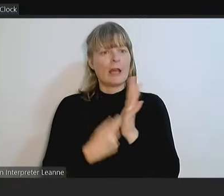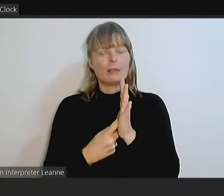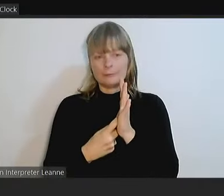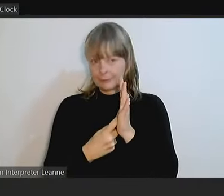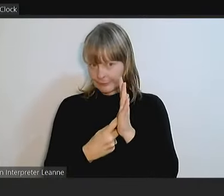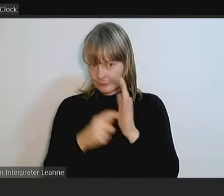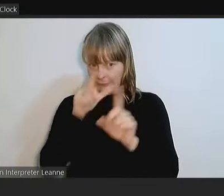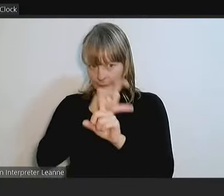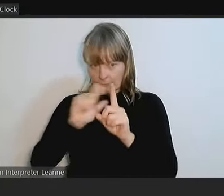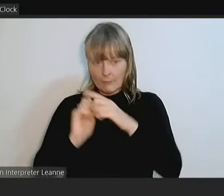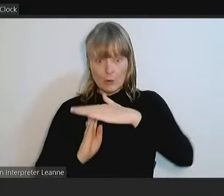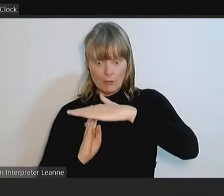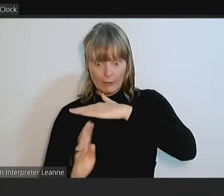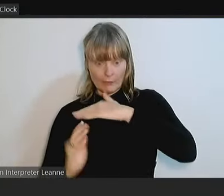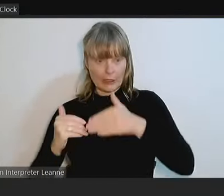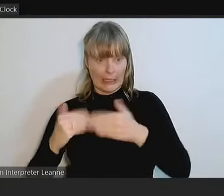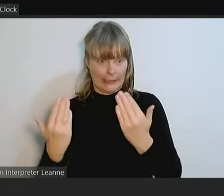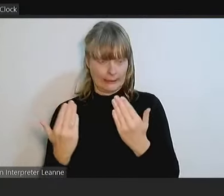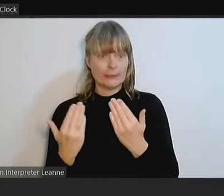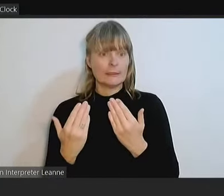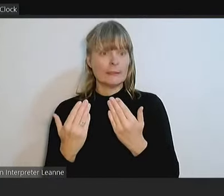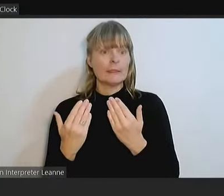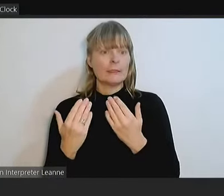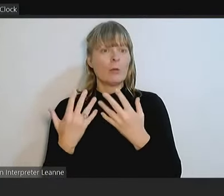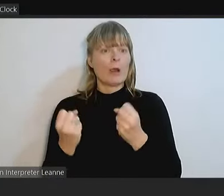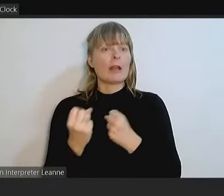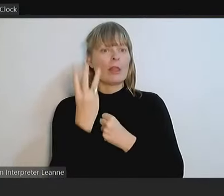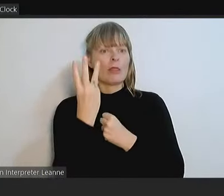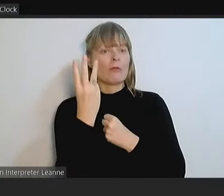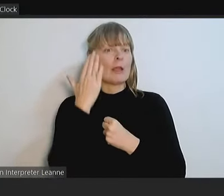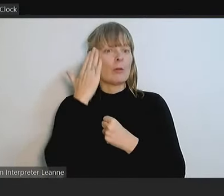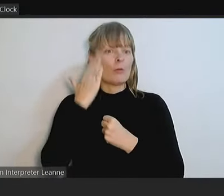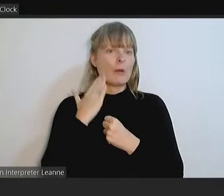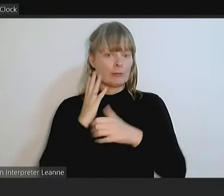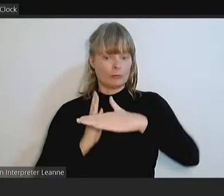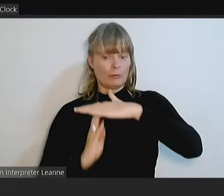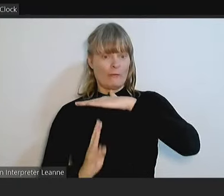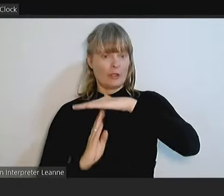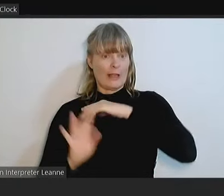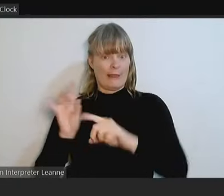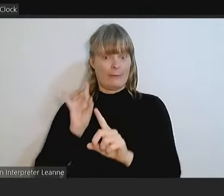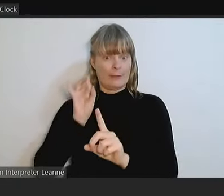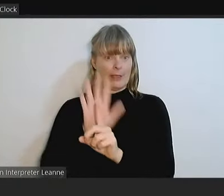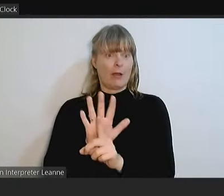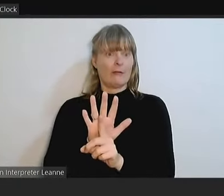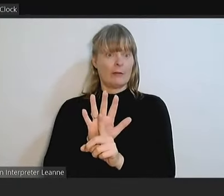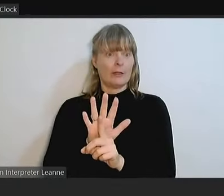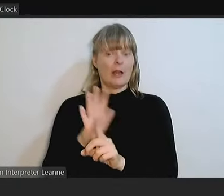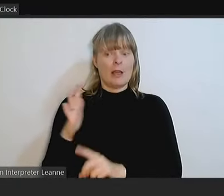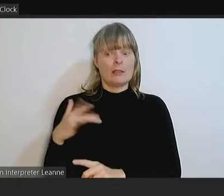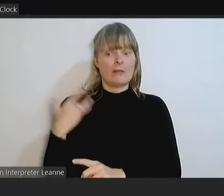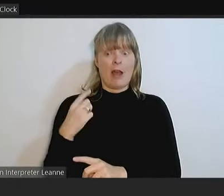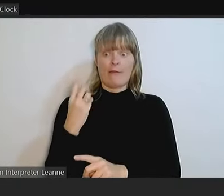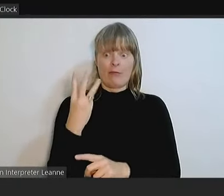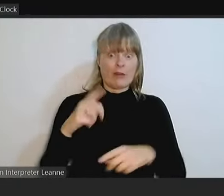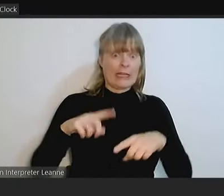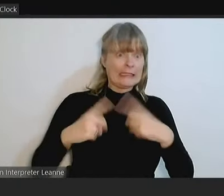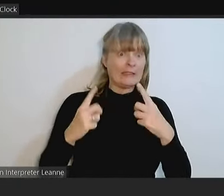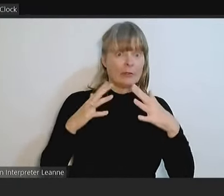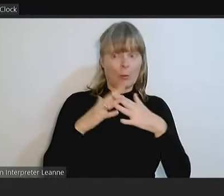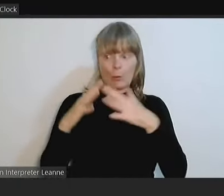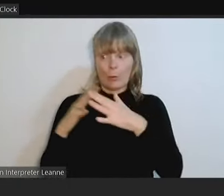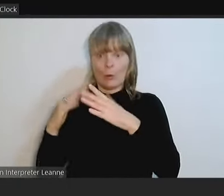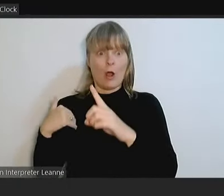where we had three women refugees, survivors of three different wars over three different decades,